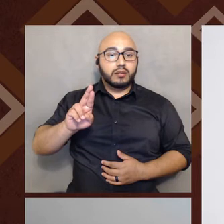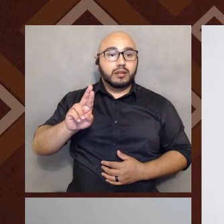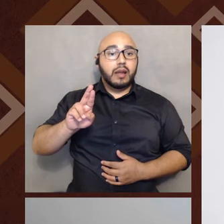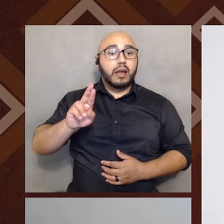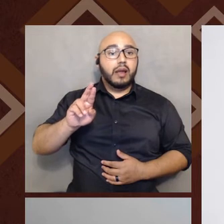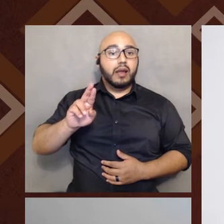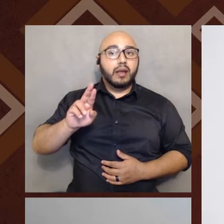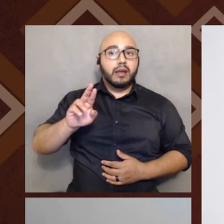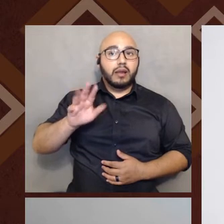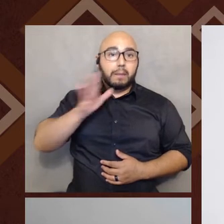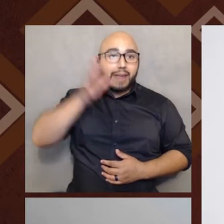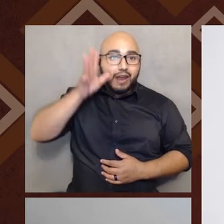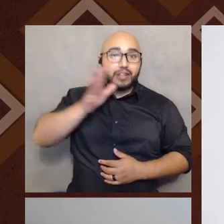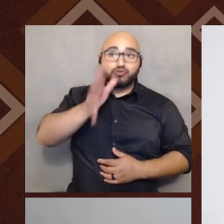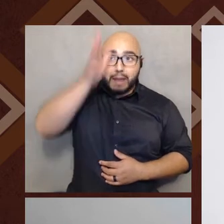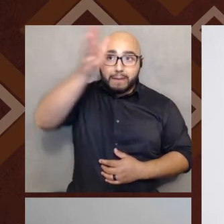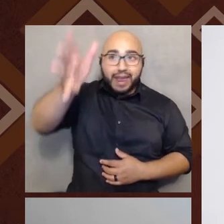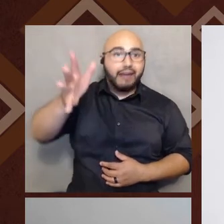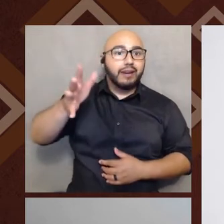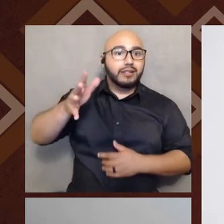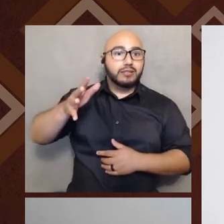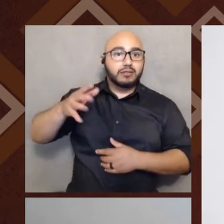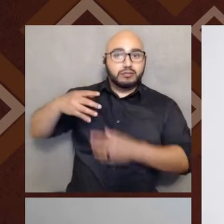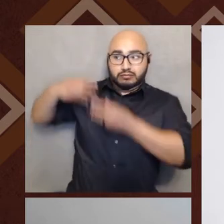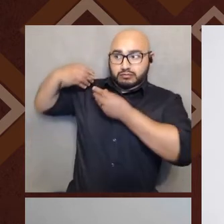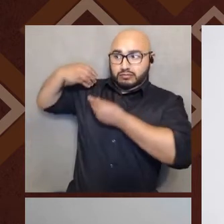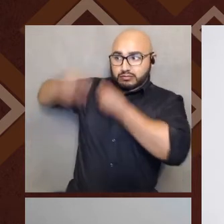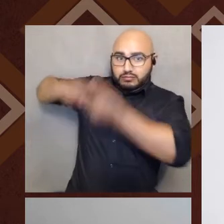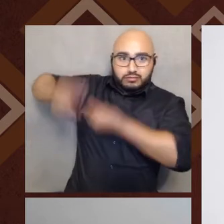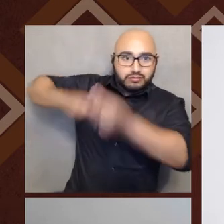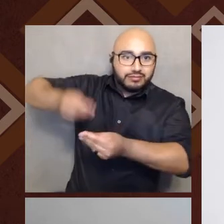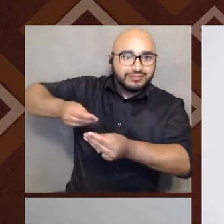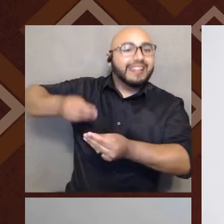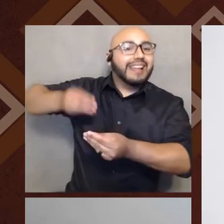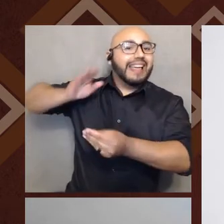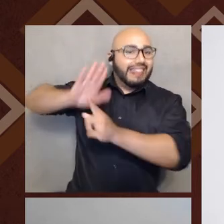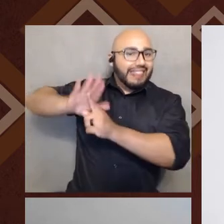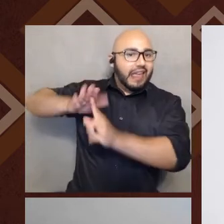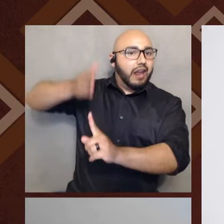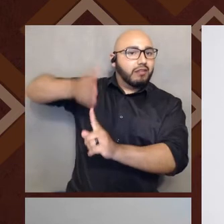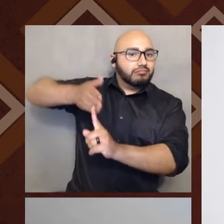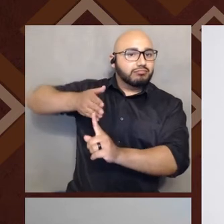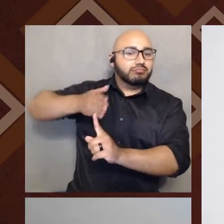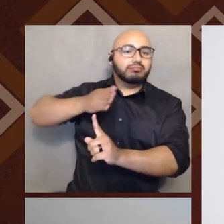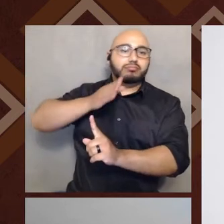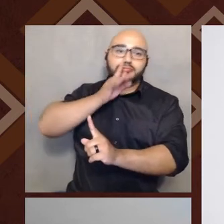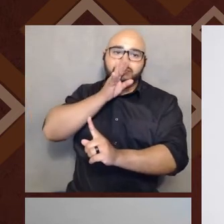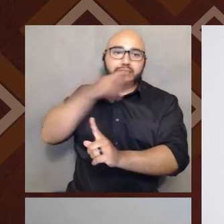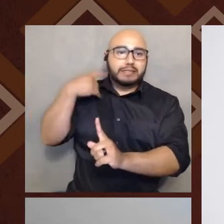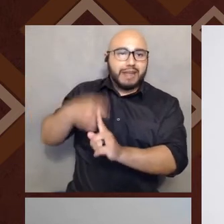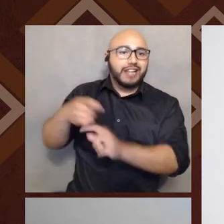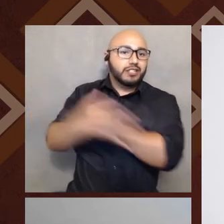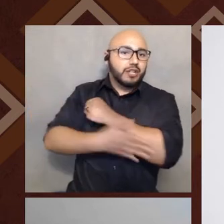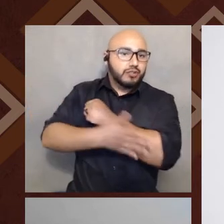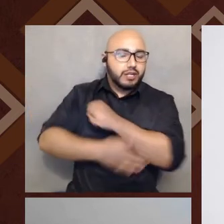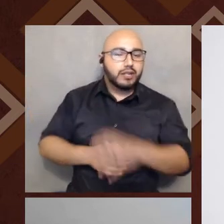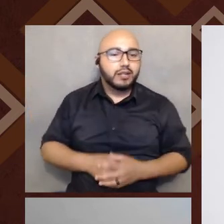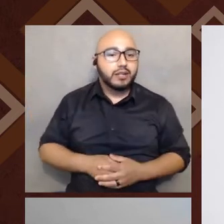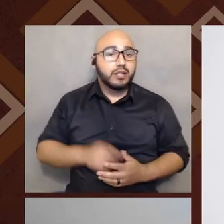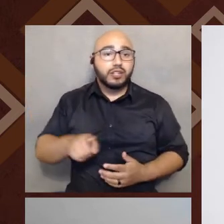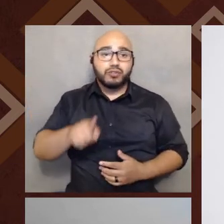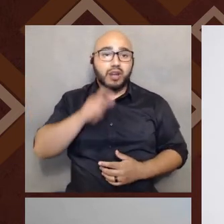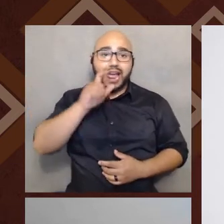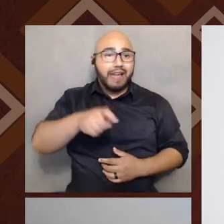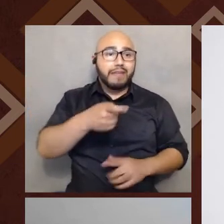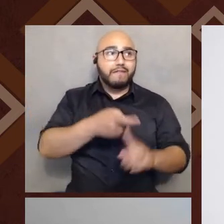country where Spanish is the main language. Right. So it's, um, again, you don't have to be from there. You don't have to be Spanish or